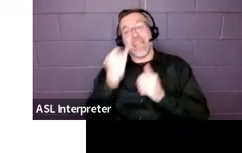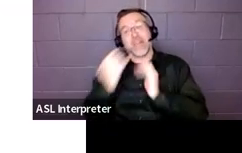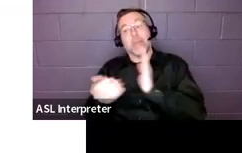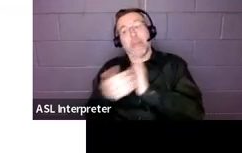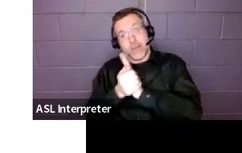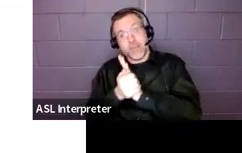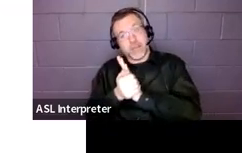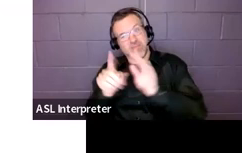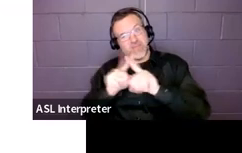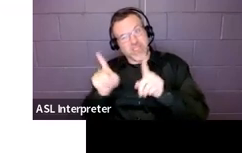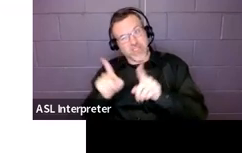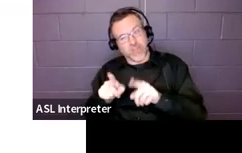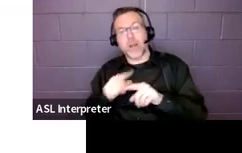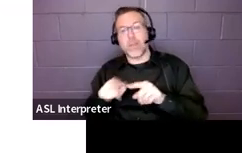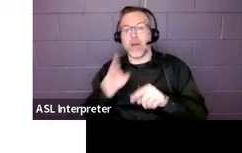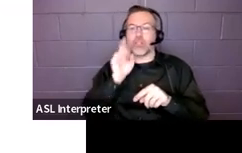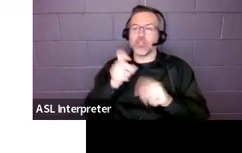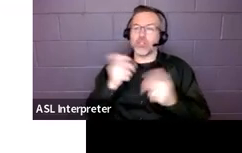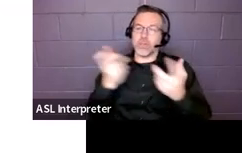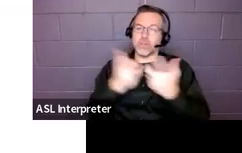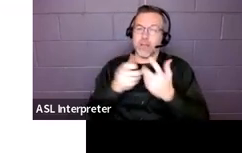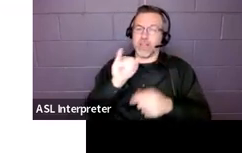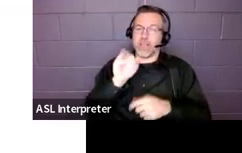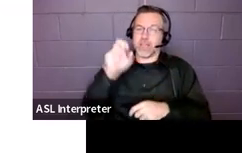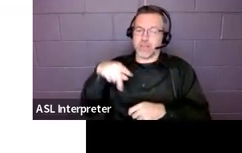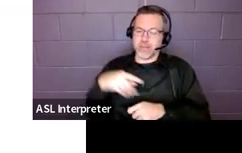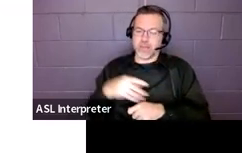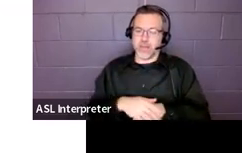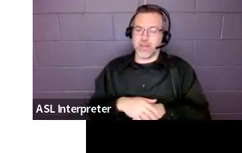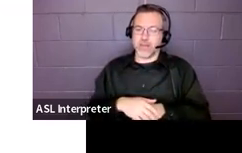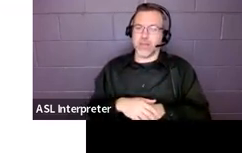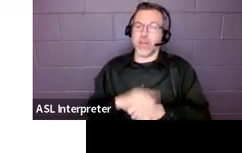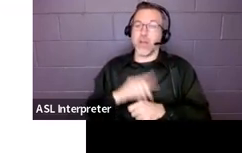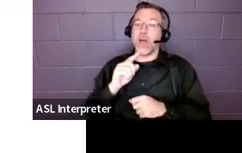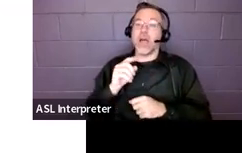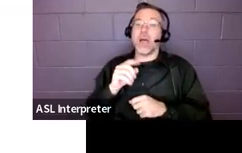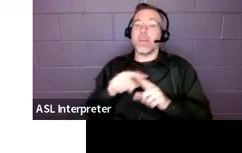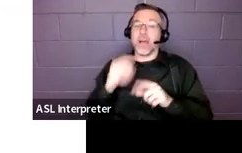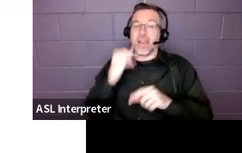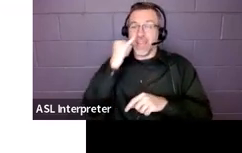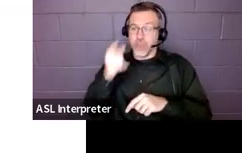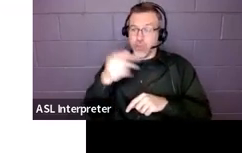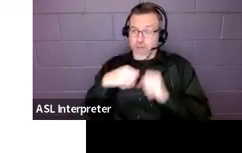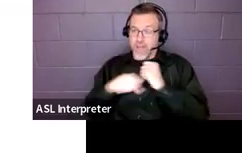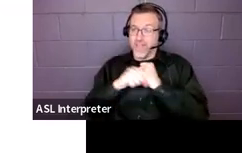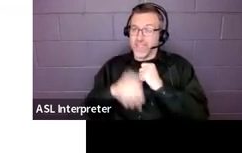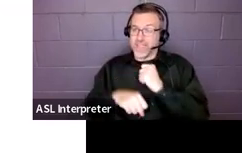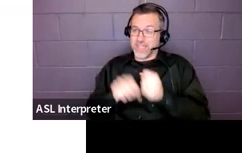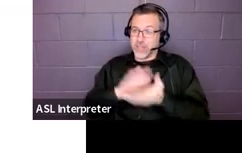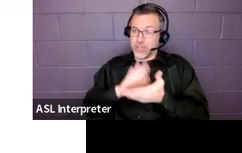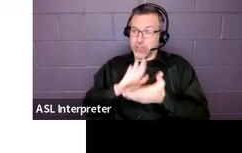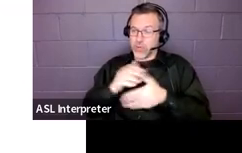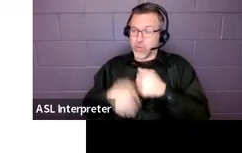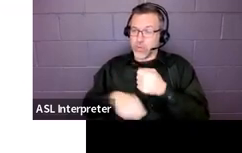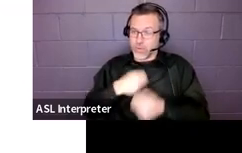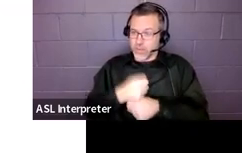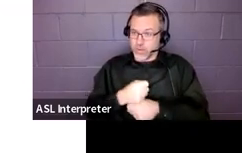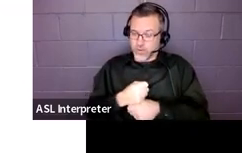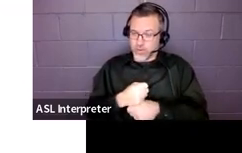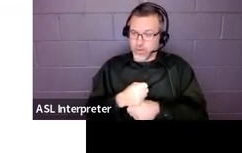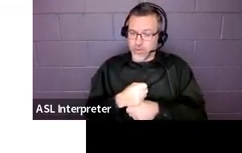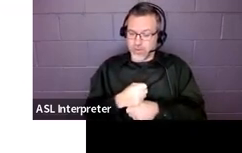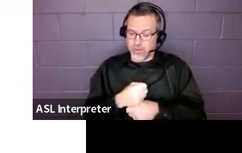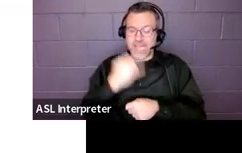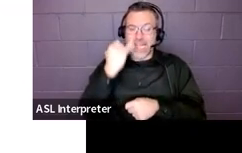with the duration of the IEP, except with extended school year. If you have the duration for extended school year be